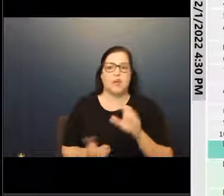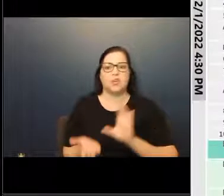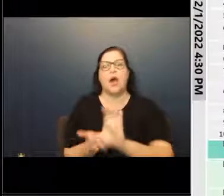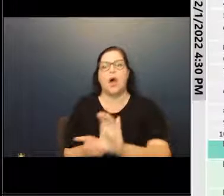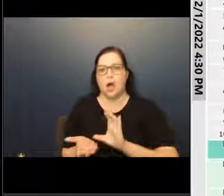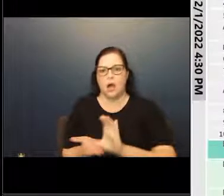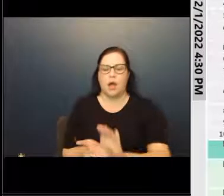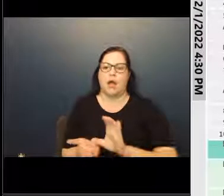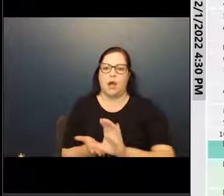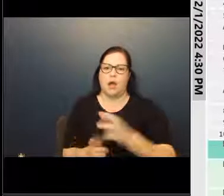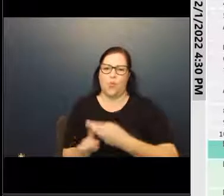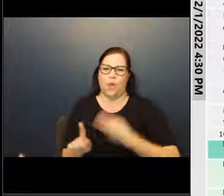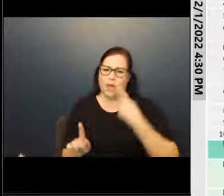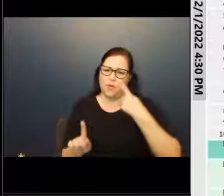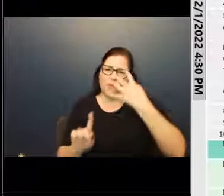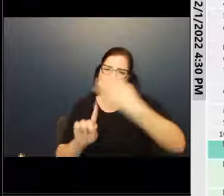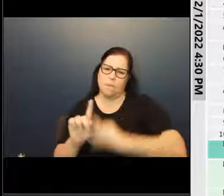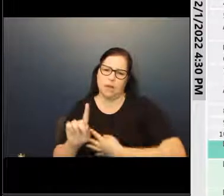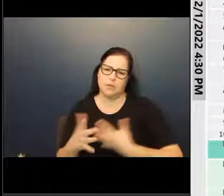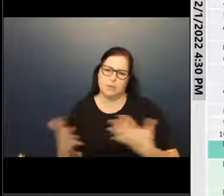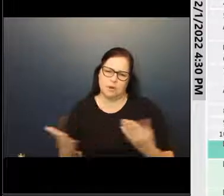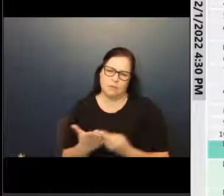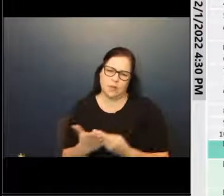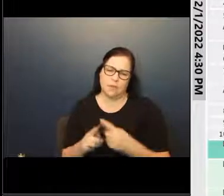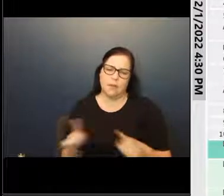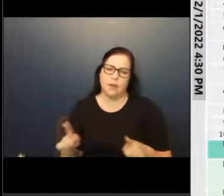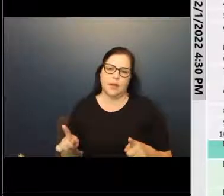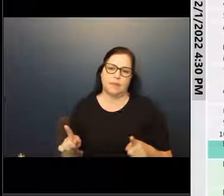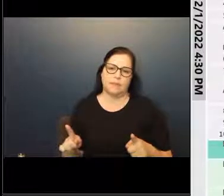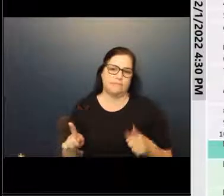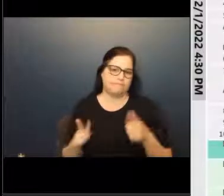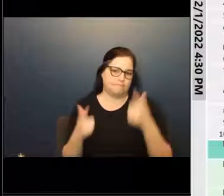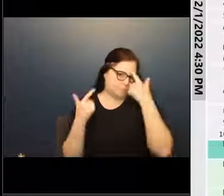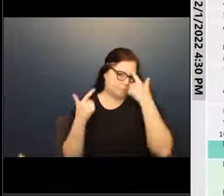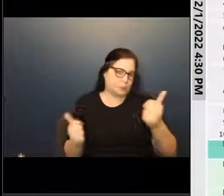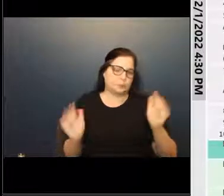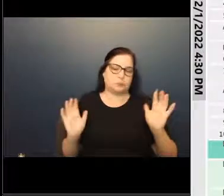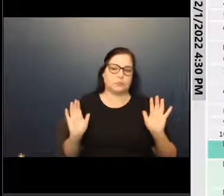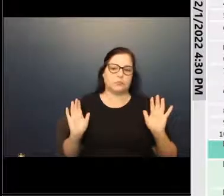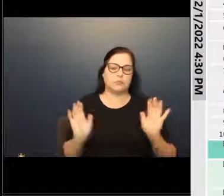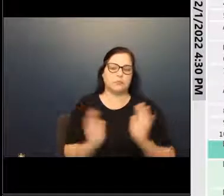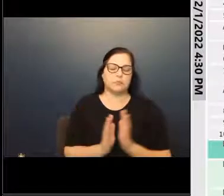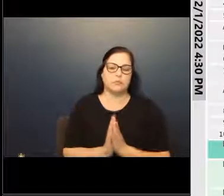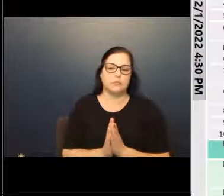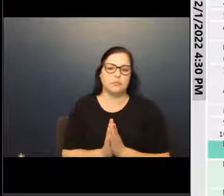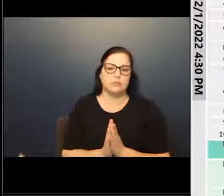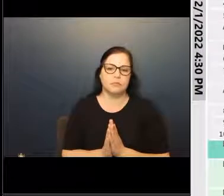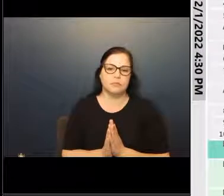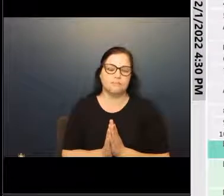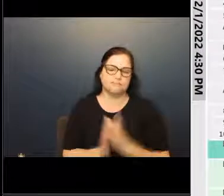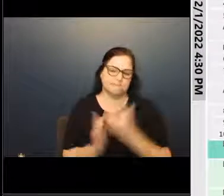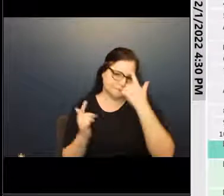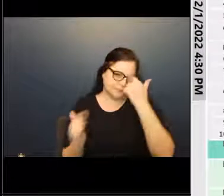next four months. But we defer to your decision as to what you want to do.